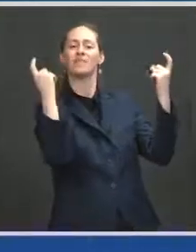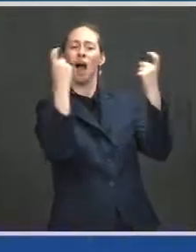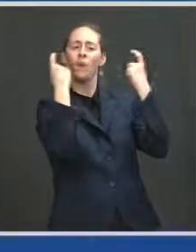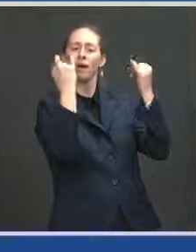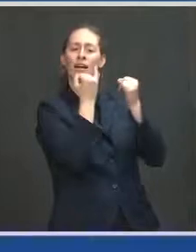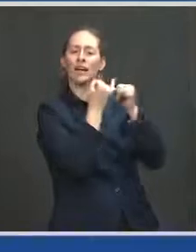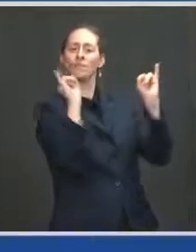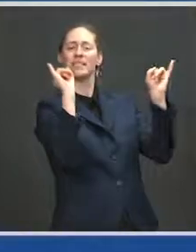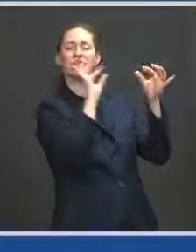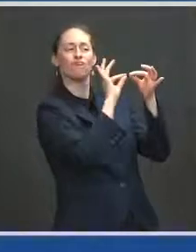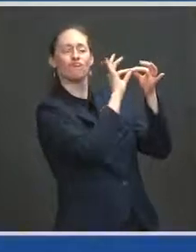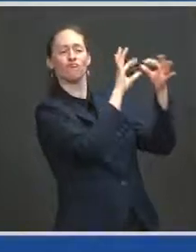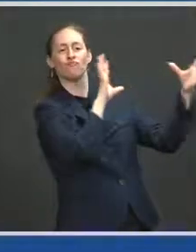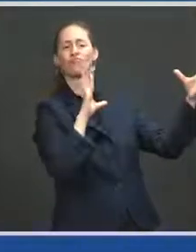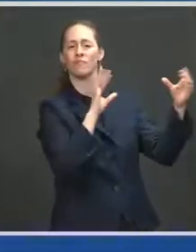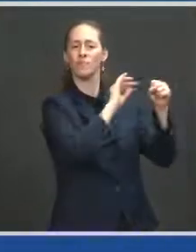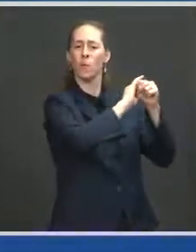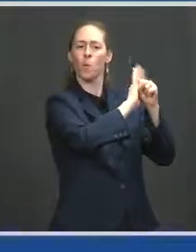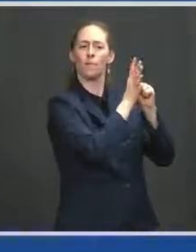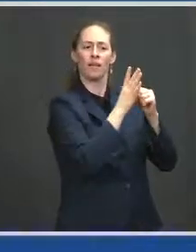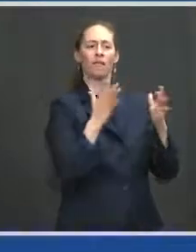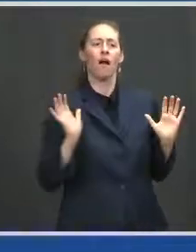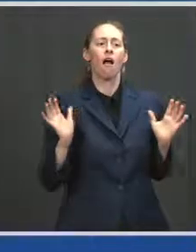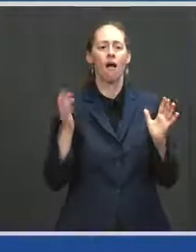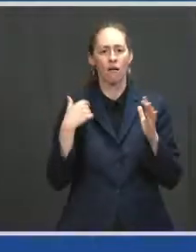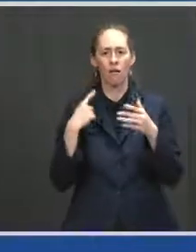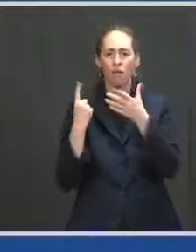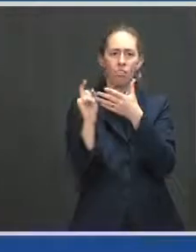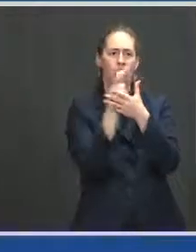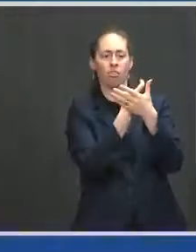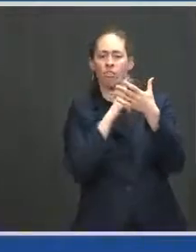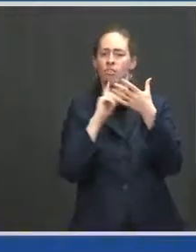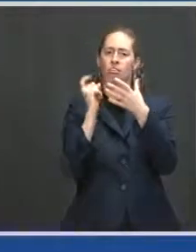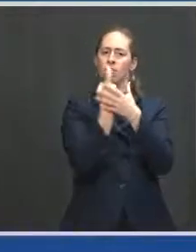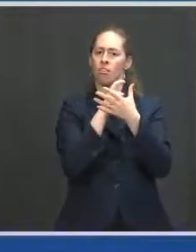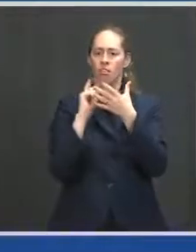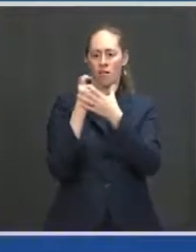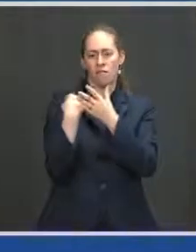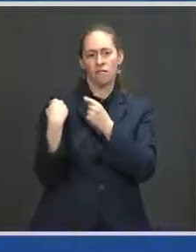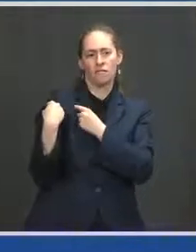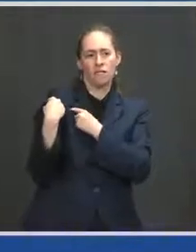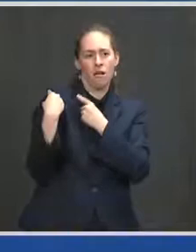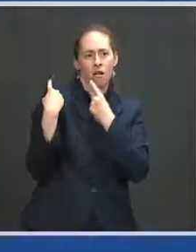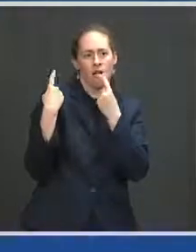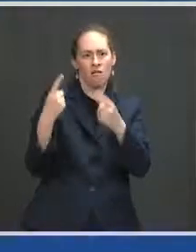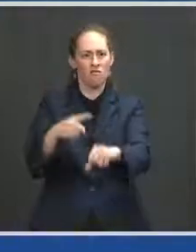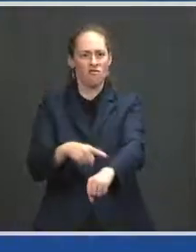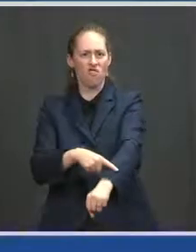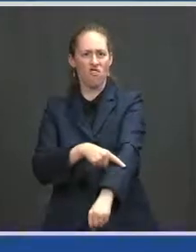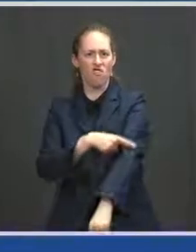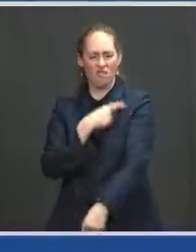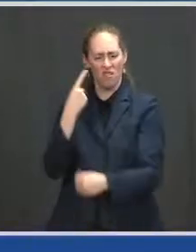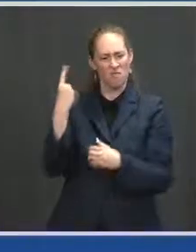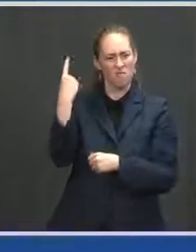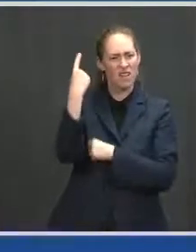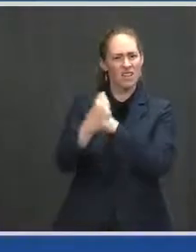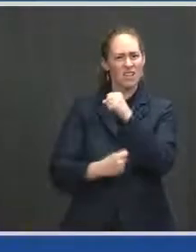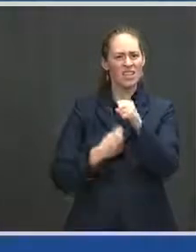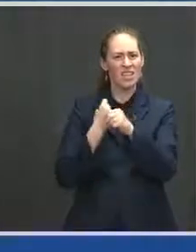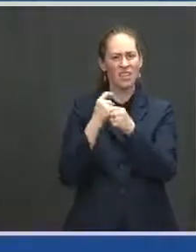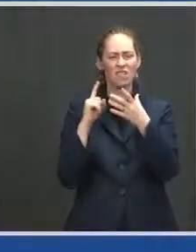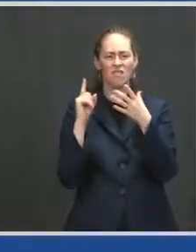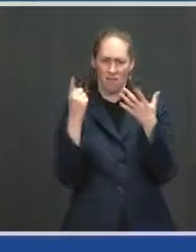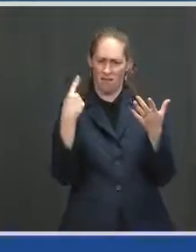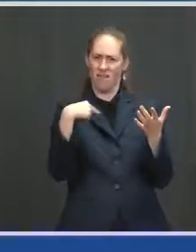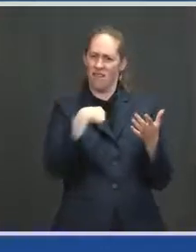and free ourselves from the grip it has held over us, our lives, for the better part of a year. Each of you has the power to help